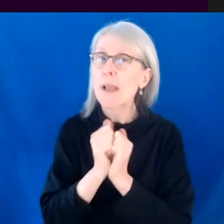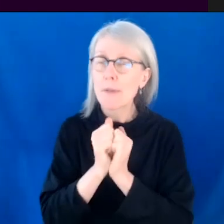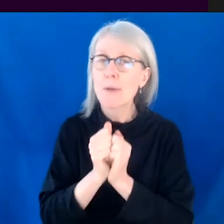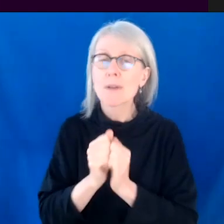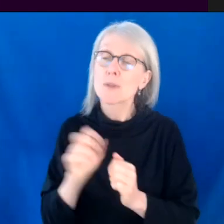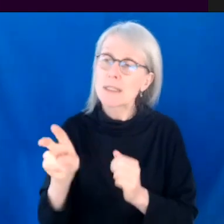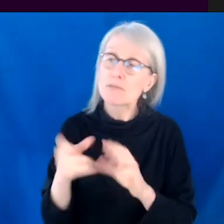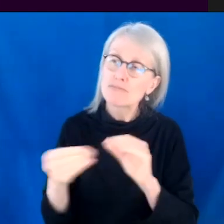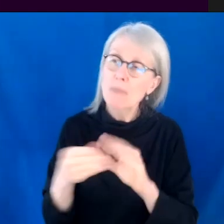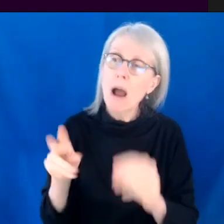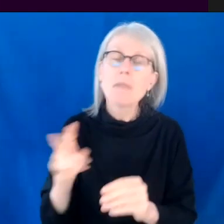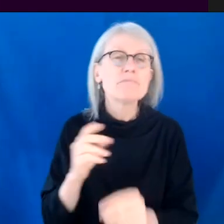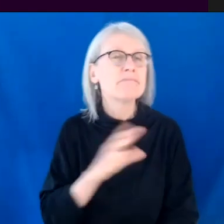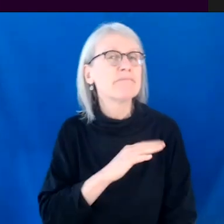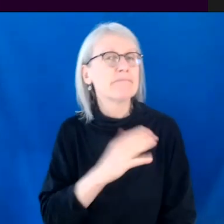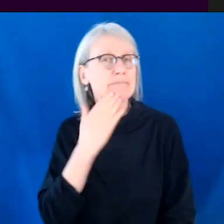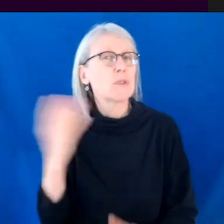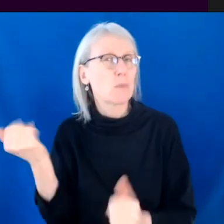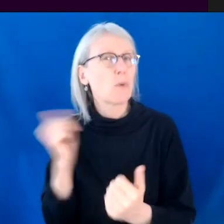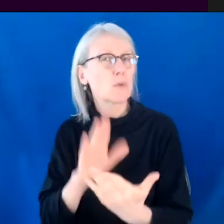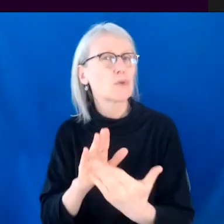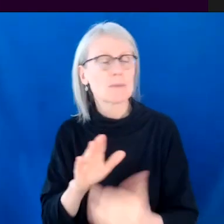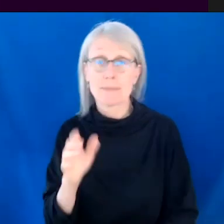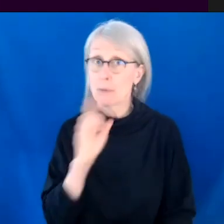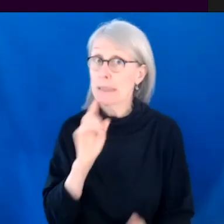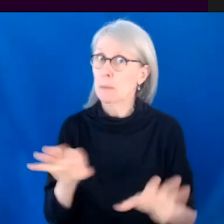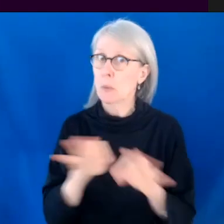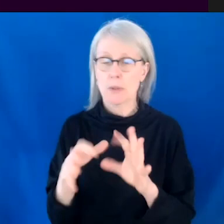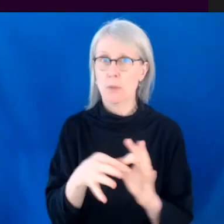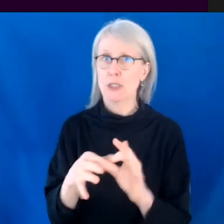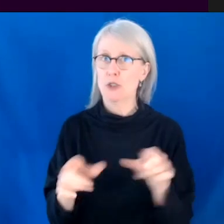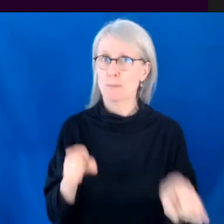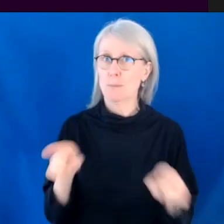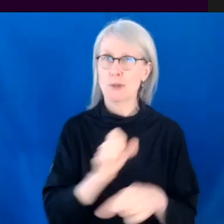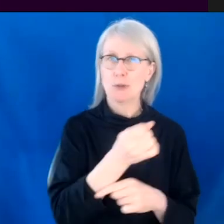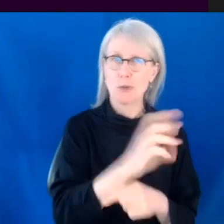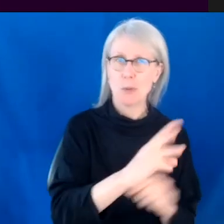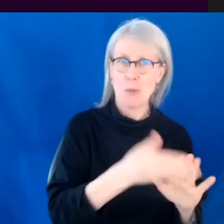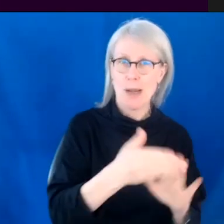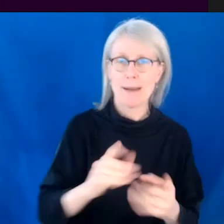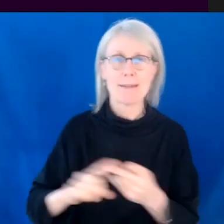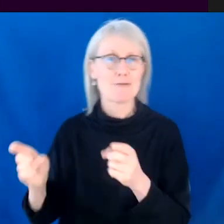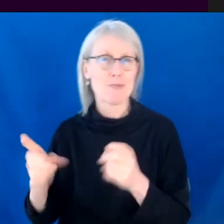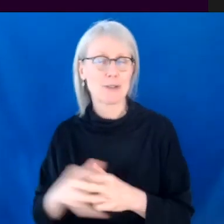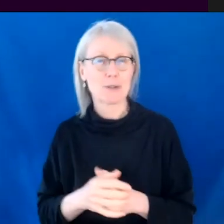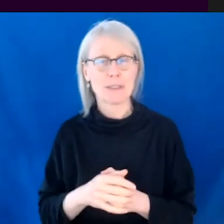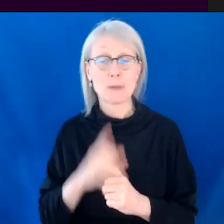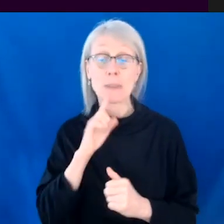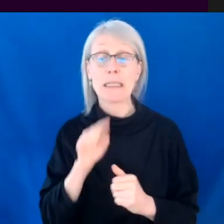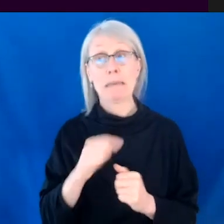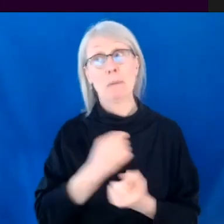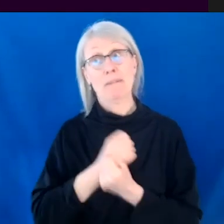It's so important when you're making a show. And I felt like, oh, I, I would, yeah, I would love for this show that we were working on to get made